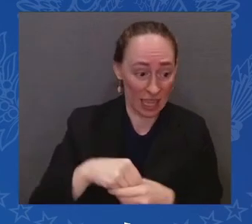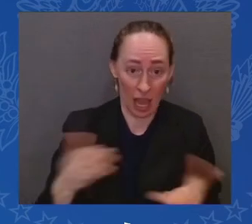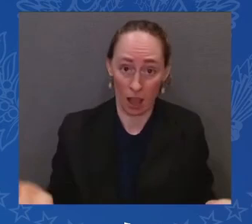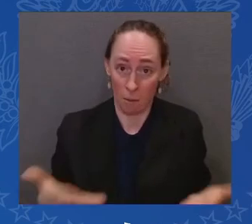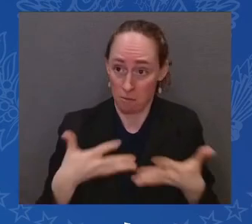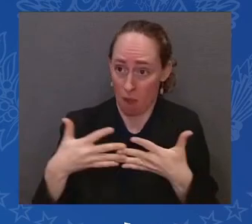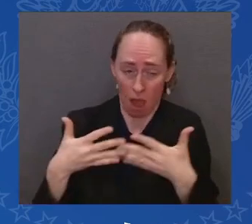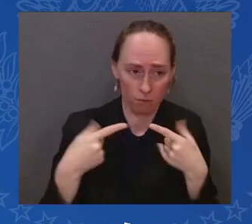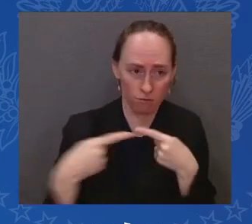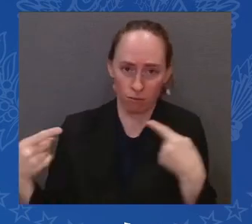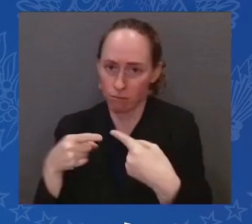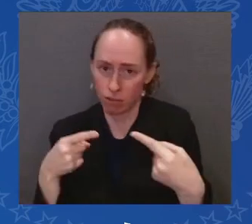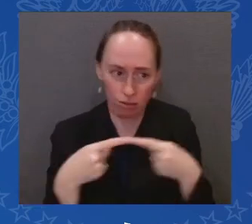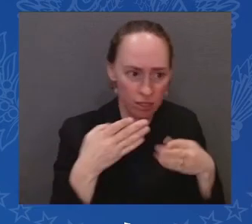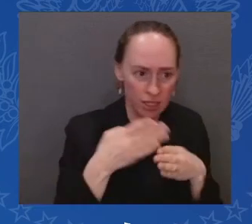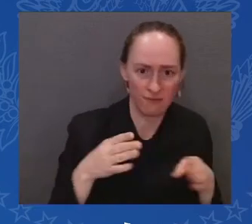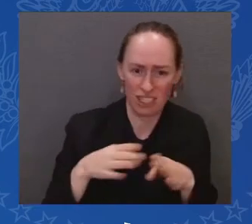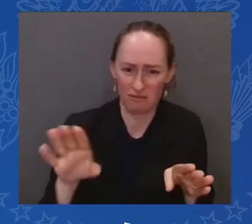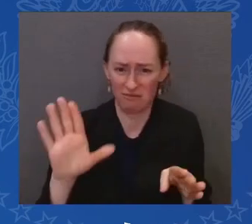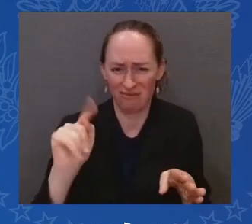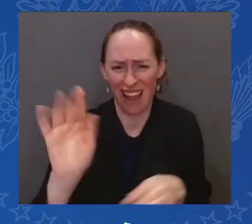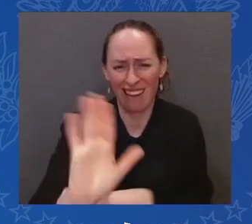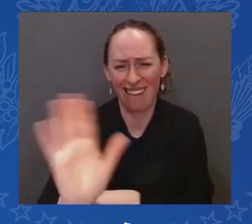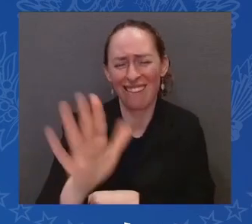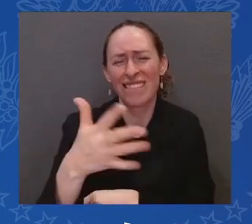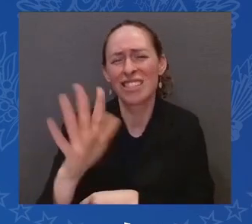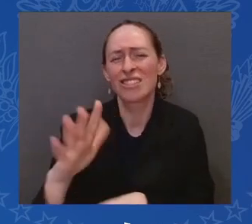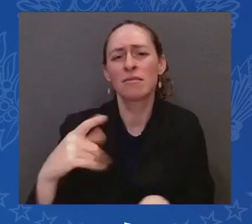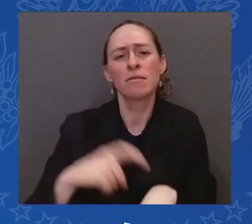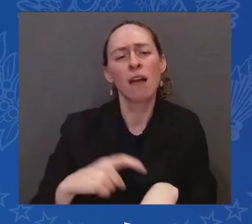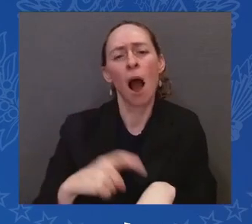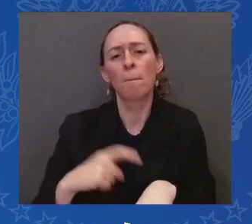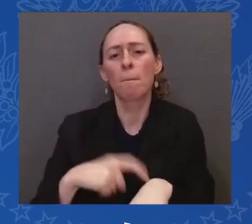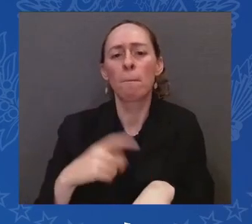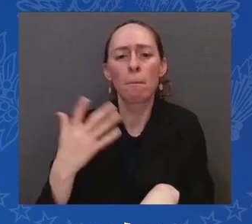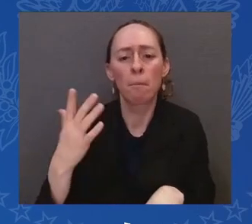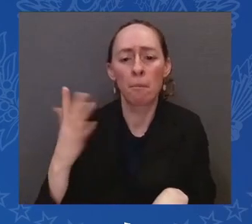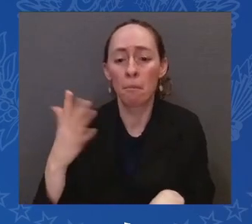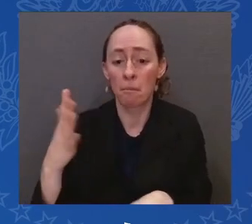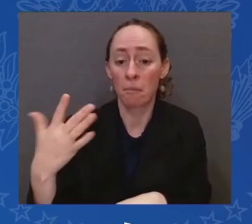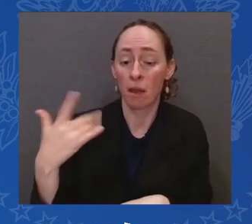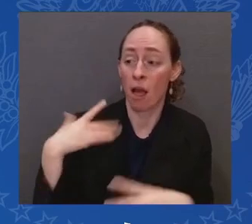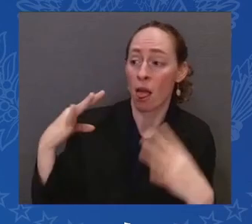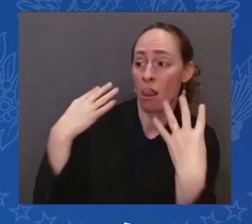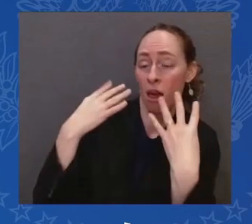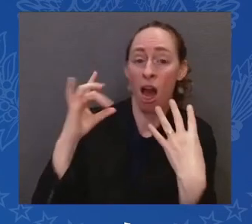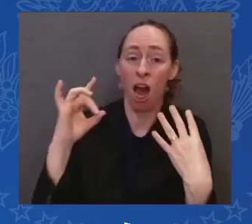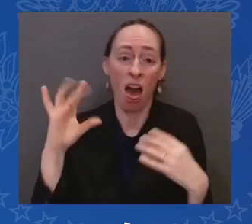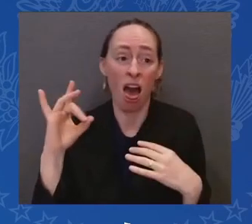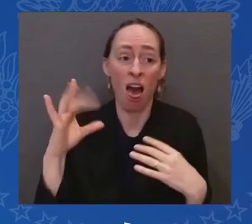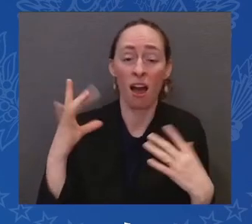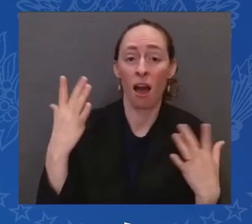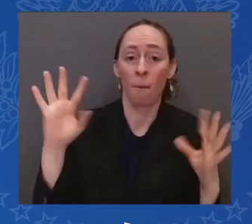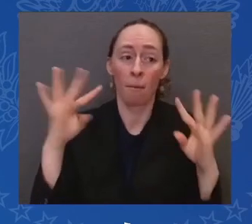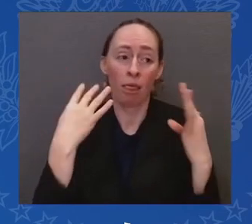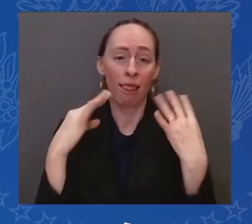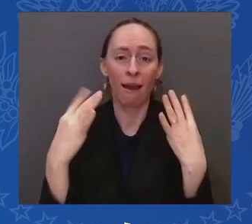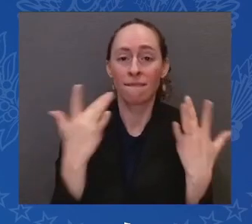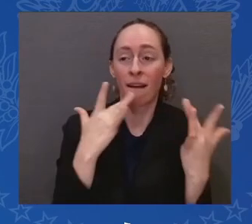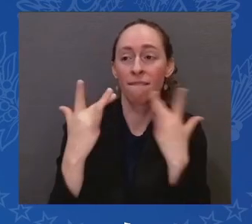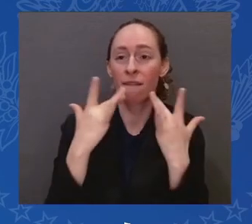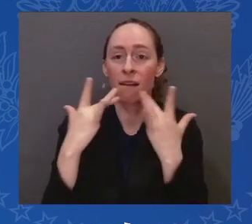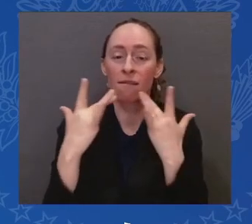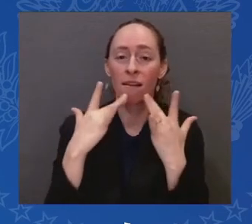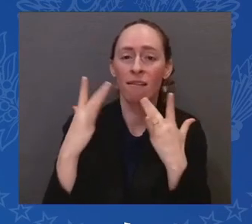politics can't get in the way of our responsibility as a leading nation in the world. And literally, the entire